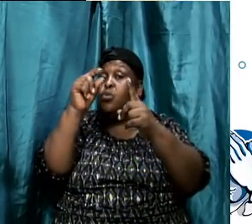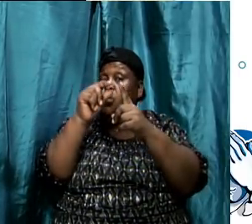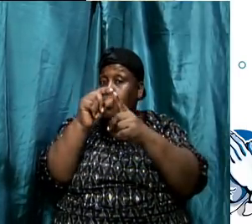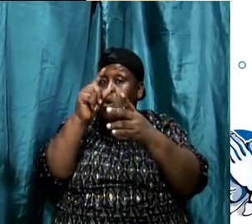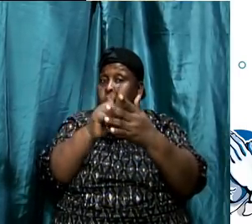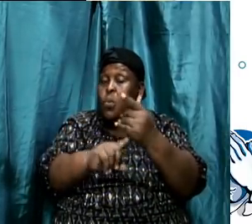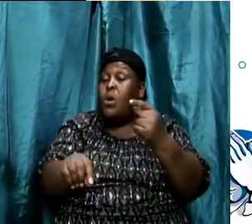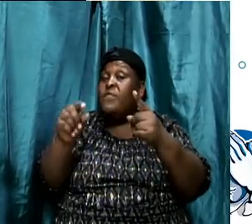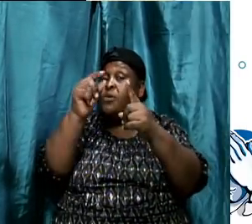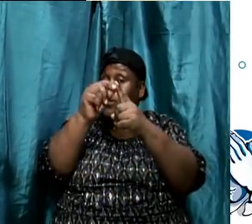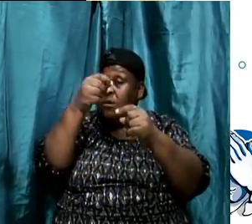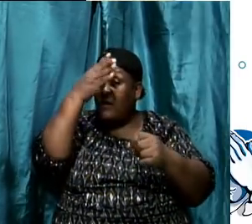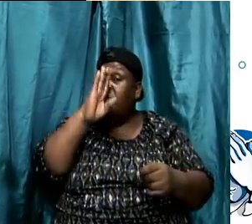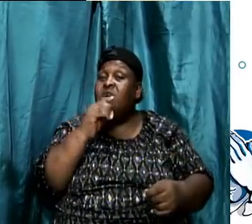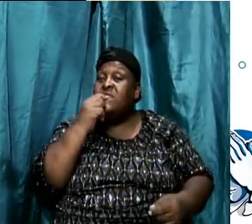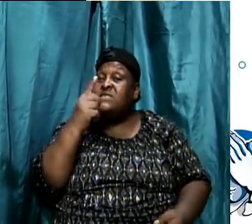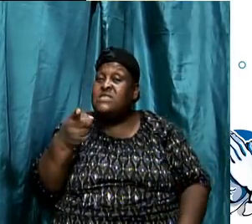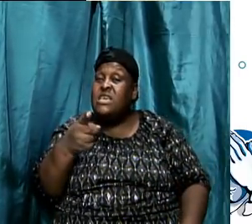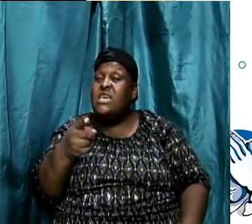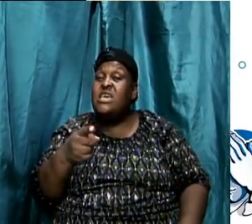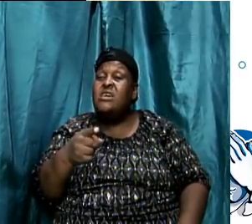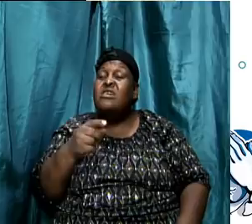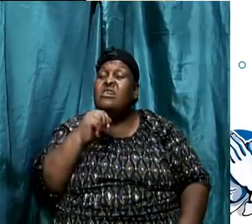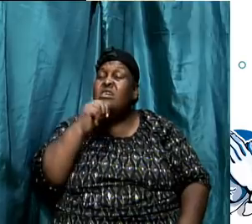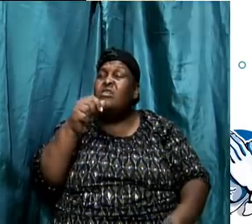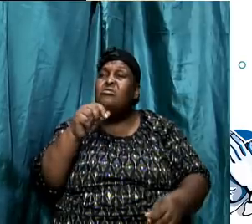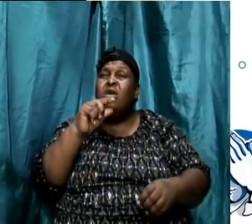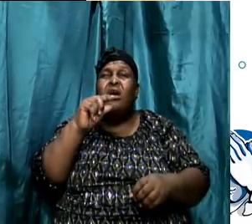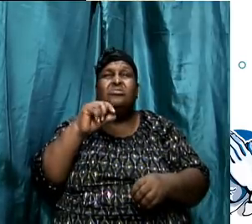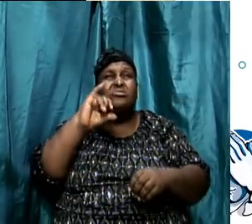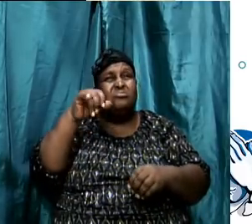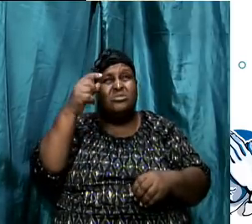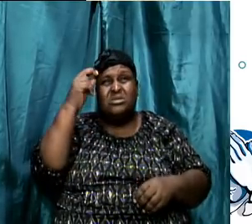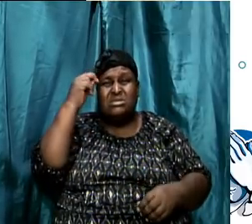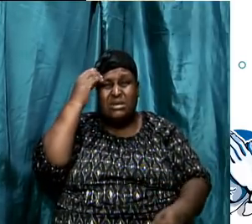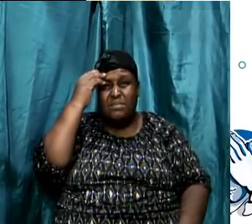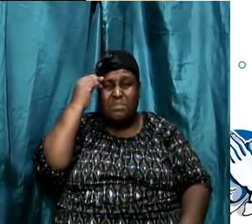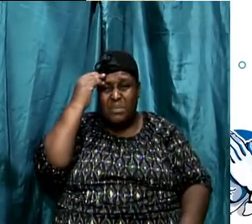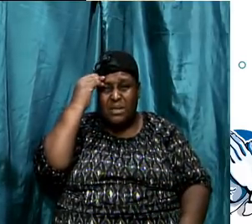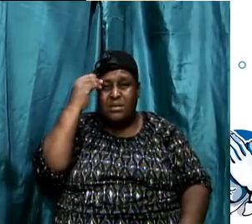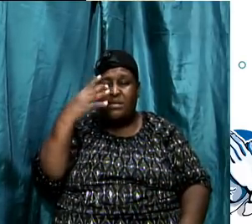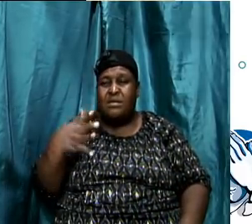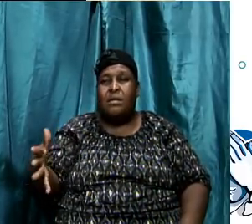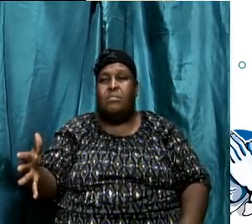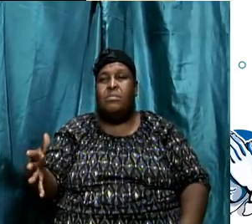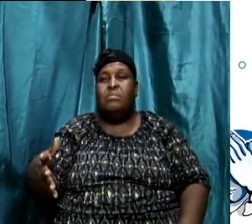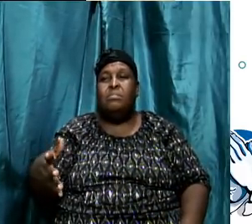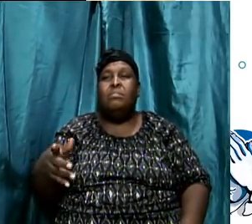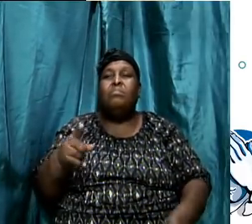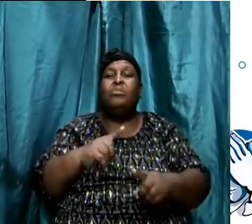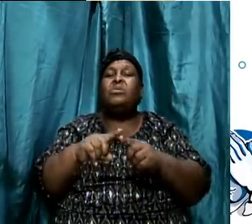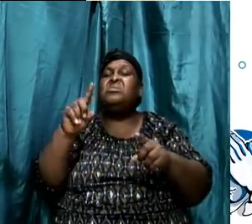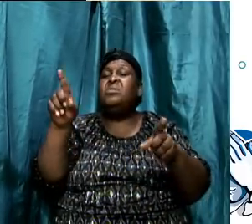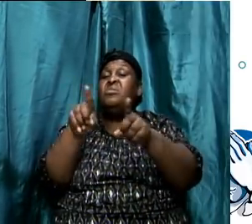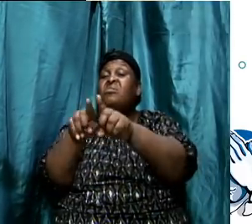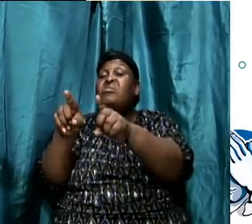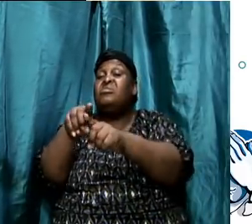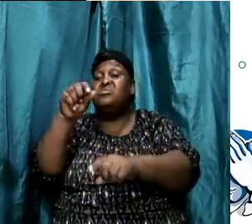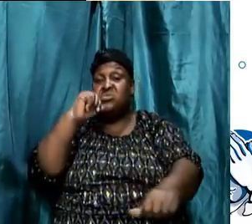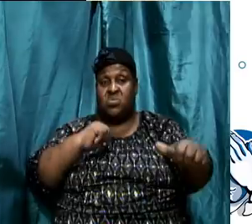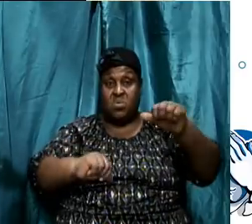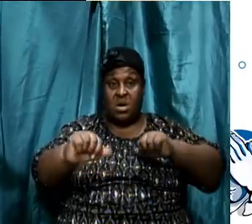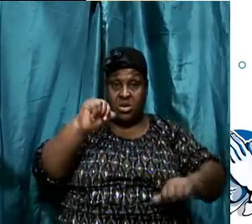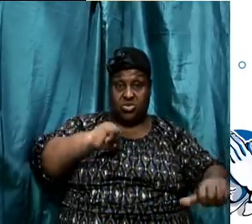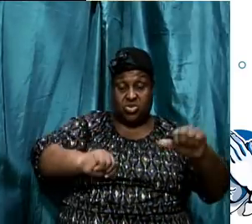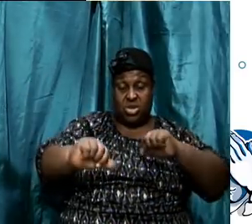So it's not just a mental thing, but believe requires action. He that believeth and